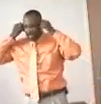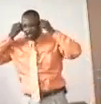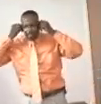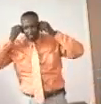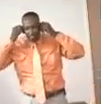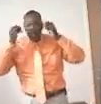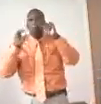Put a smile.